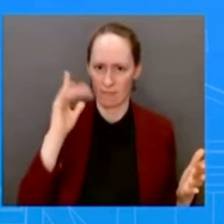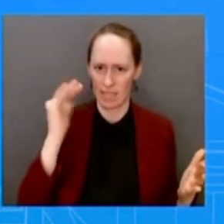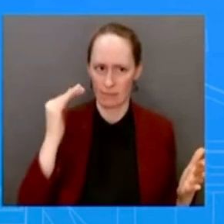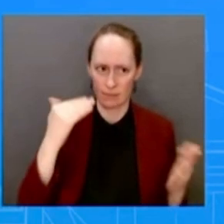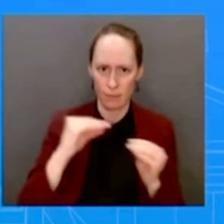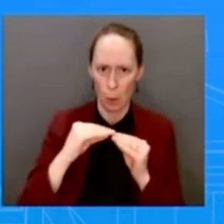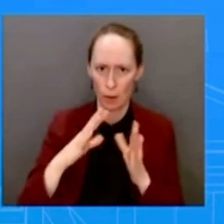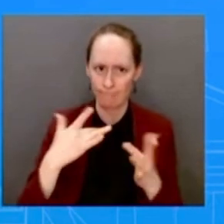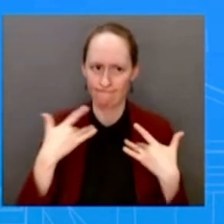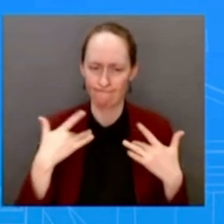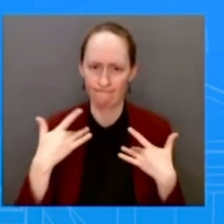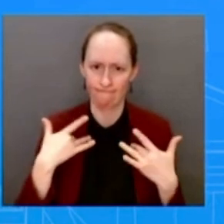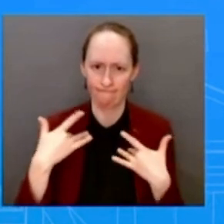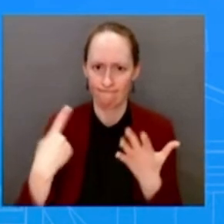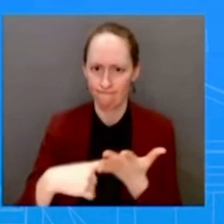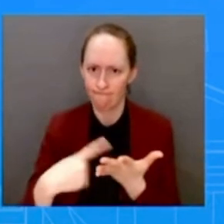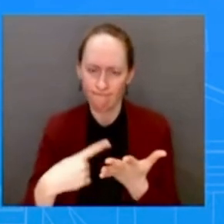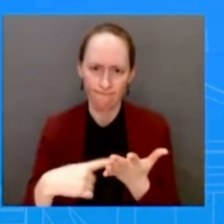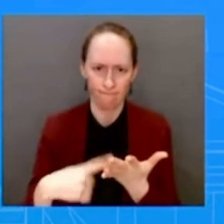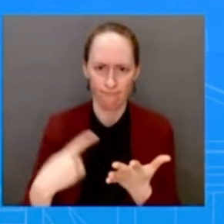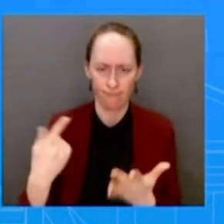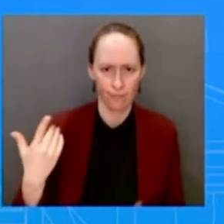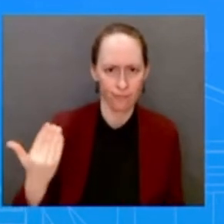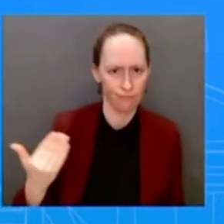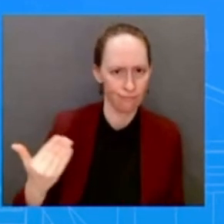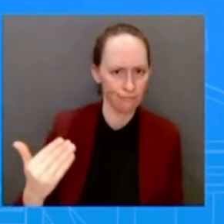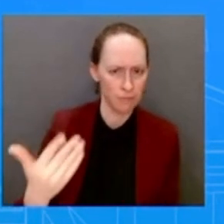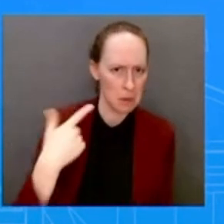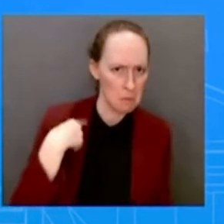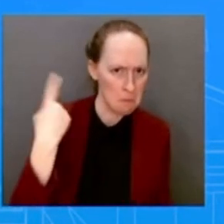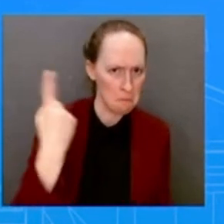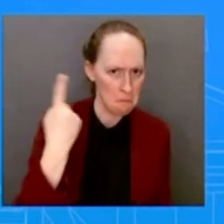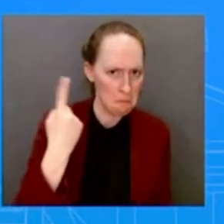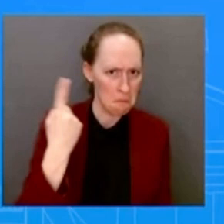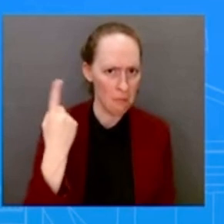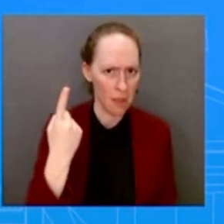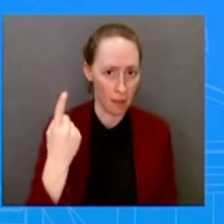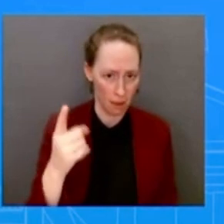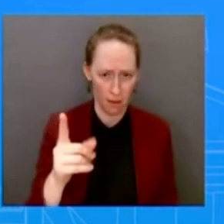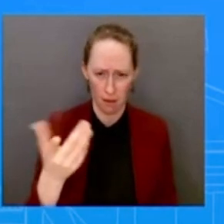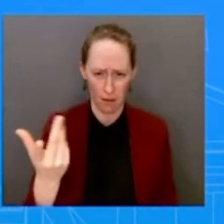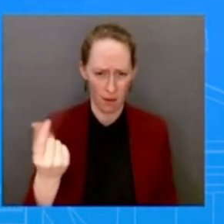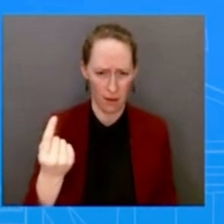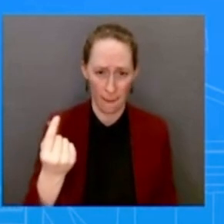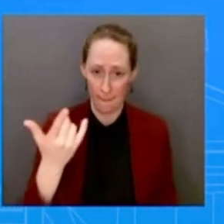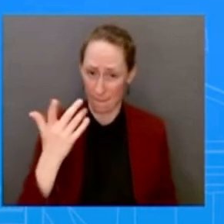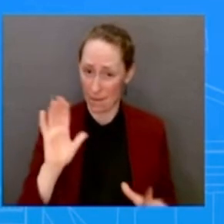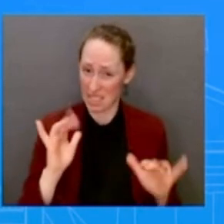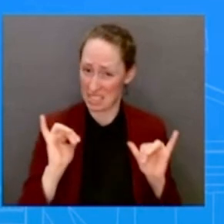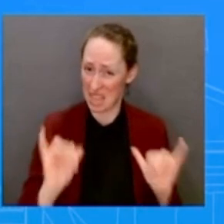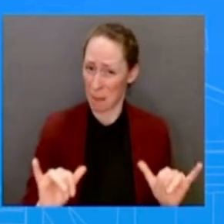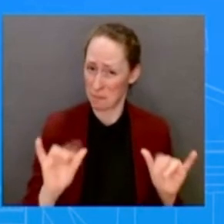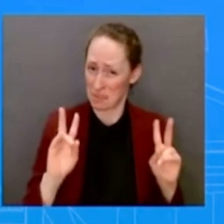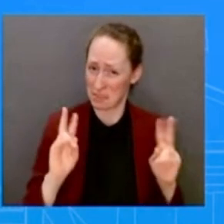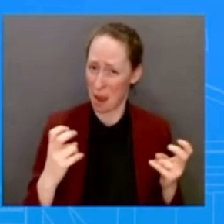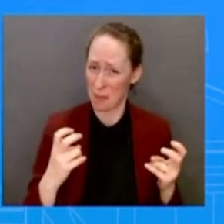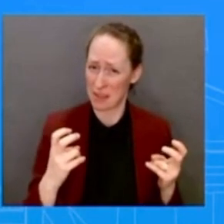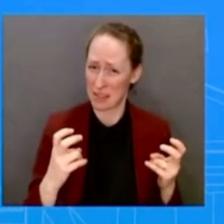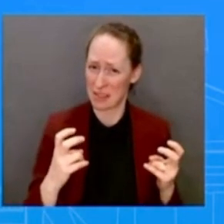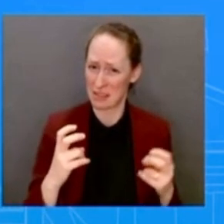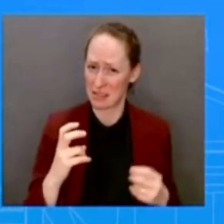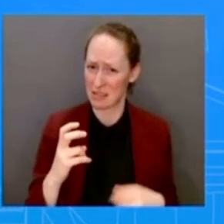or is this still hearing, listening mode? So I spoke through this a little bit. These